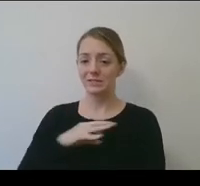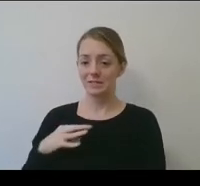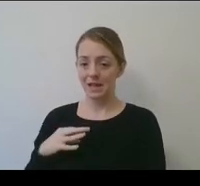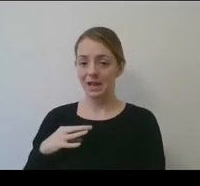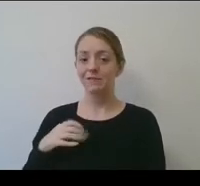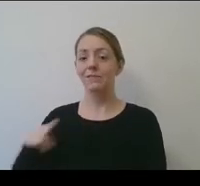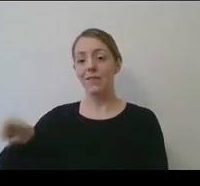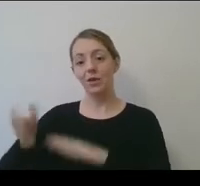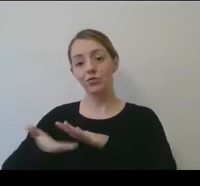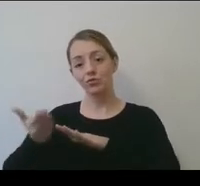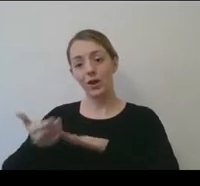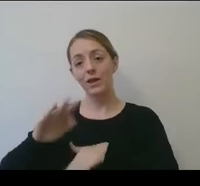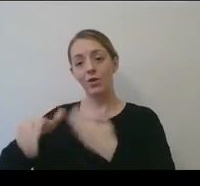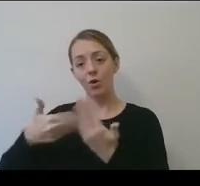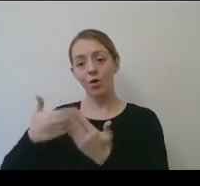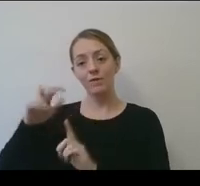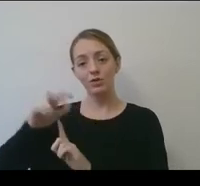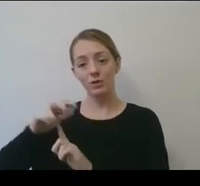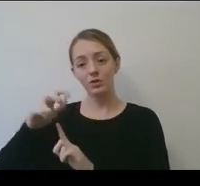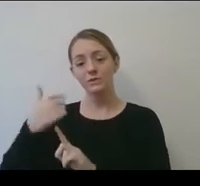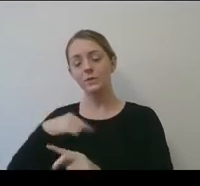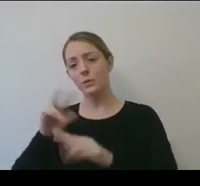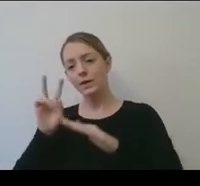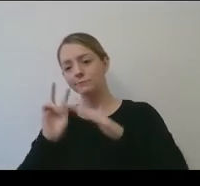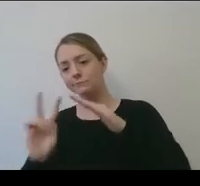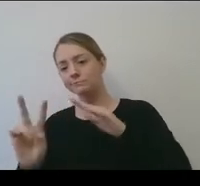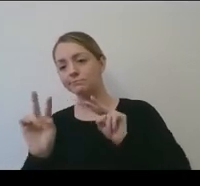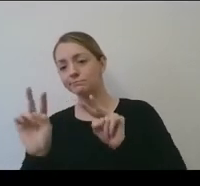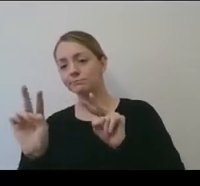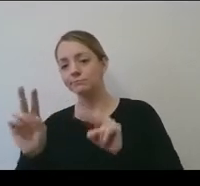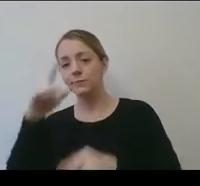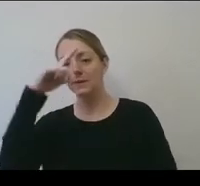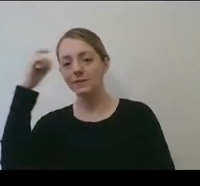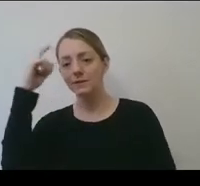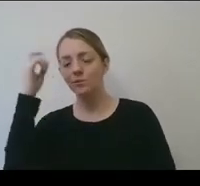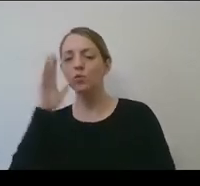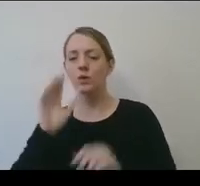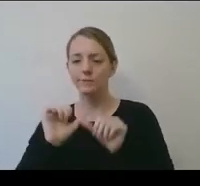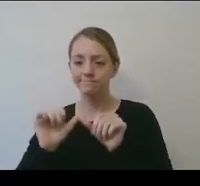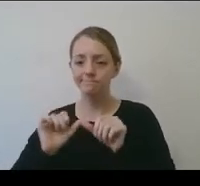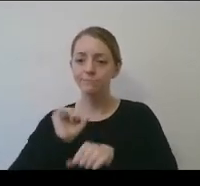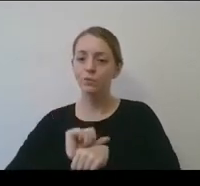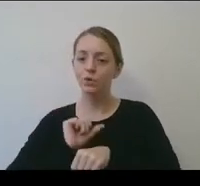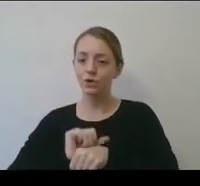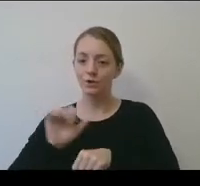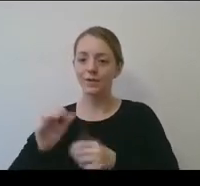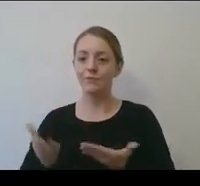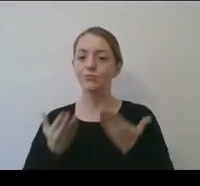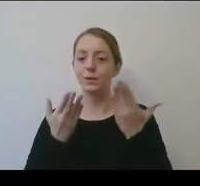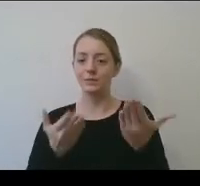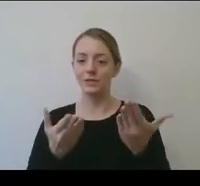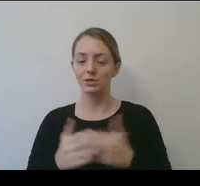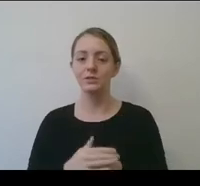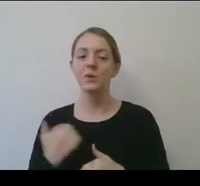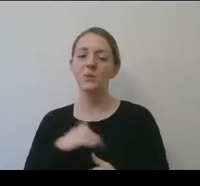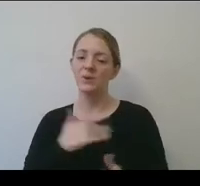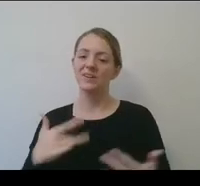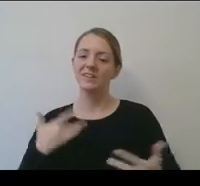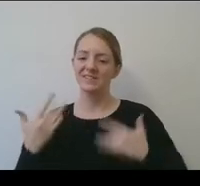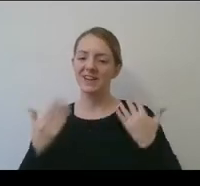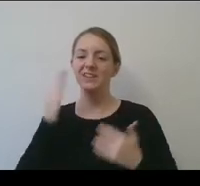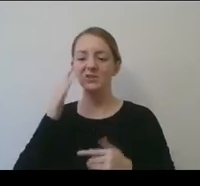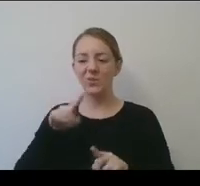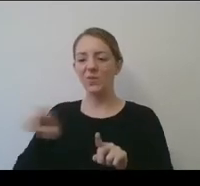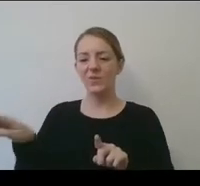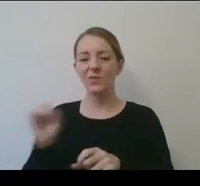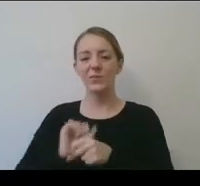our championships and looking into the summer at more work on those recommendations. So we're excited to know that that work is going on. But I